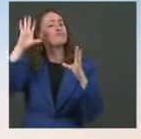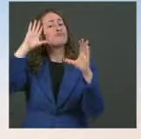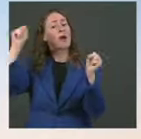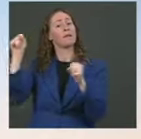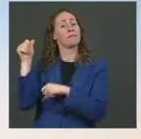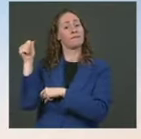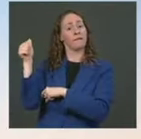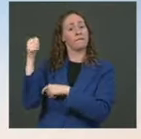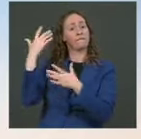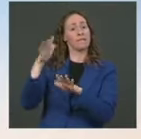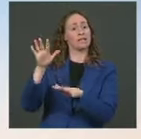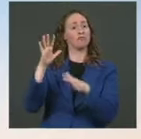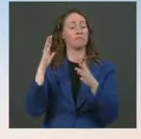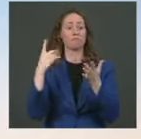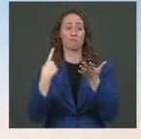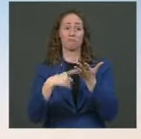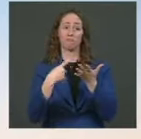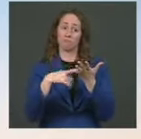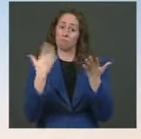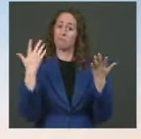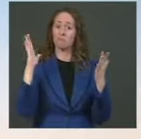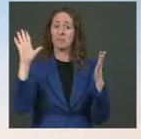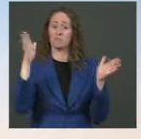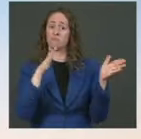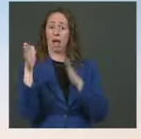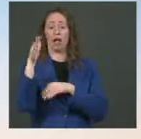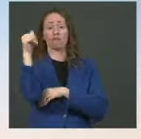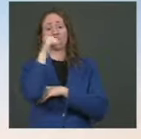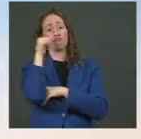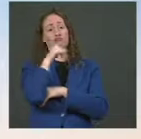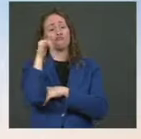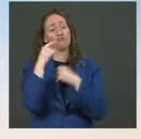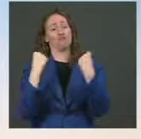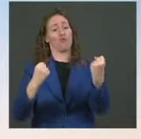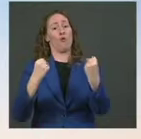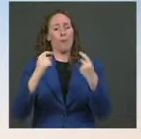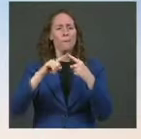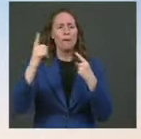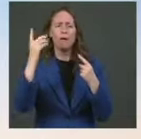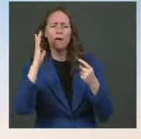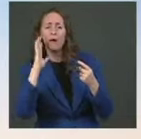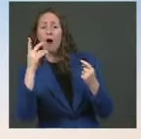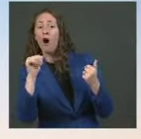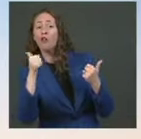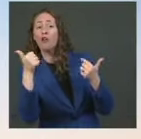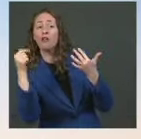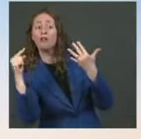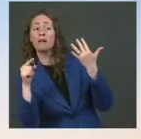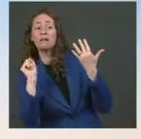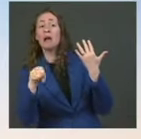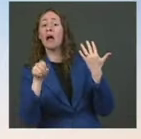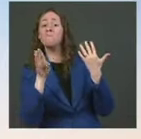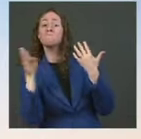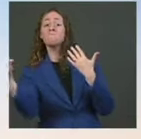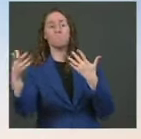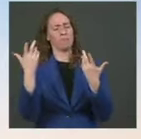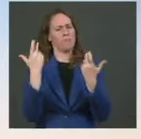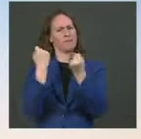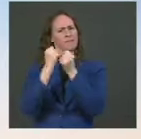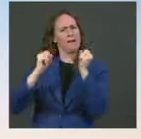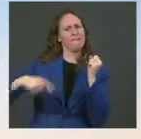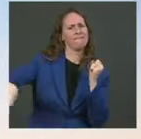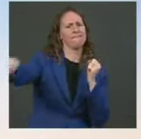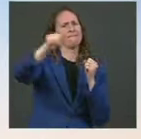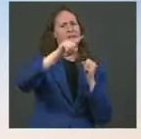we'll continue to look for ways to save more lives. Go ahead. Thank you, Jen. So just to clarify, is the thing that was